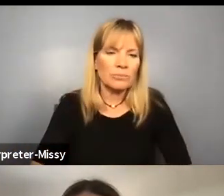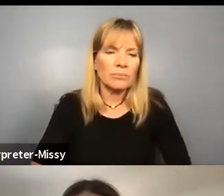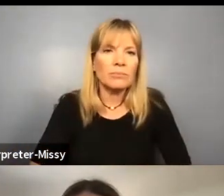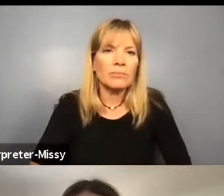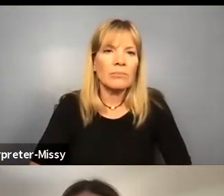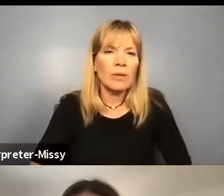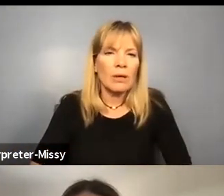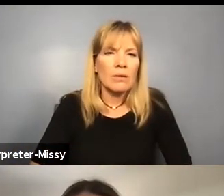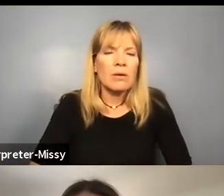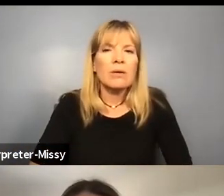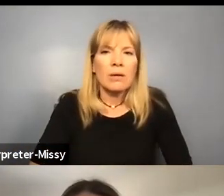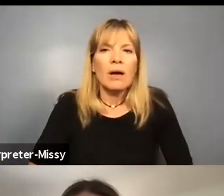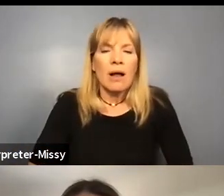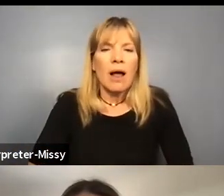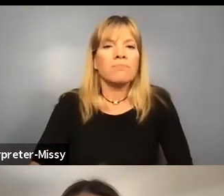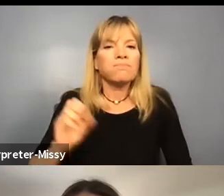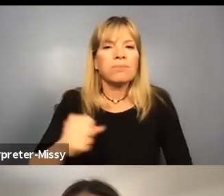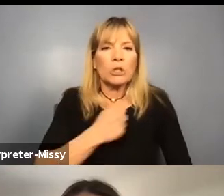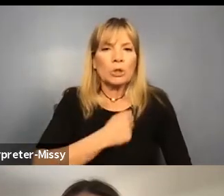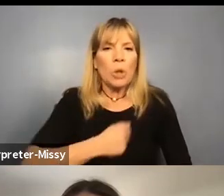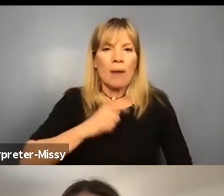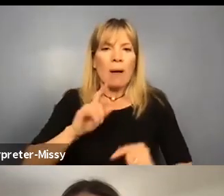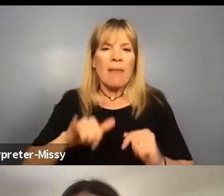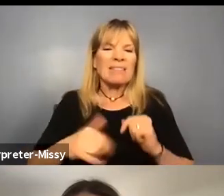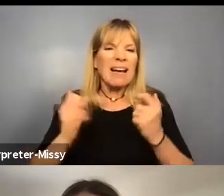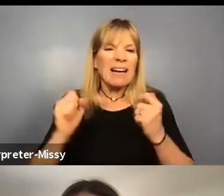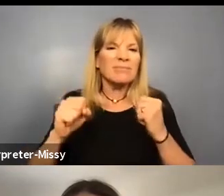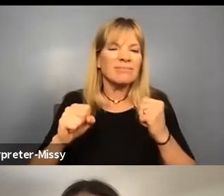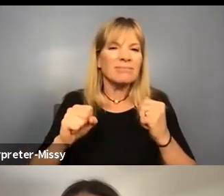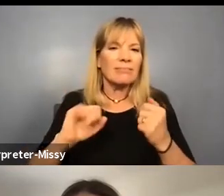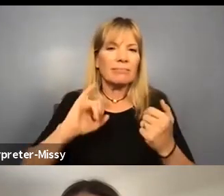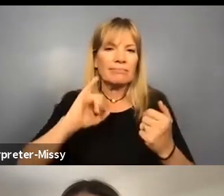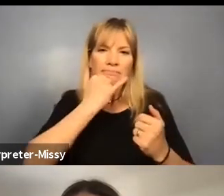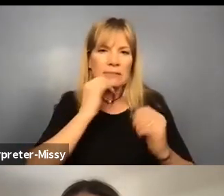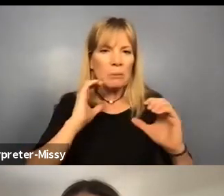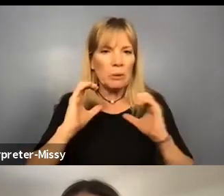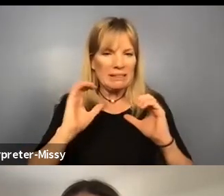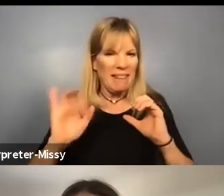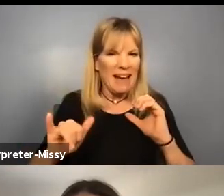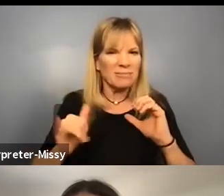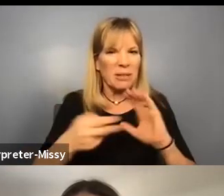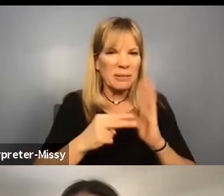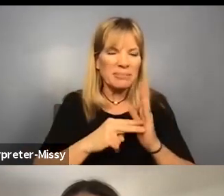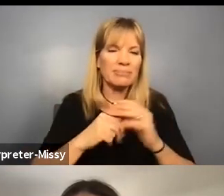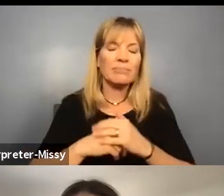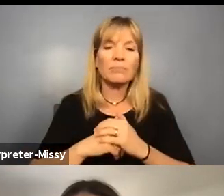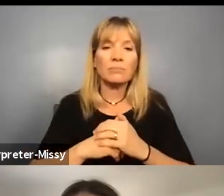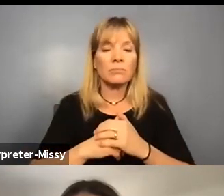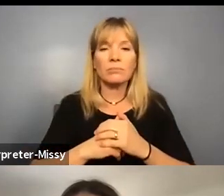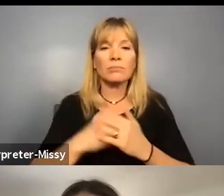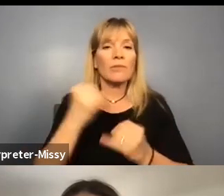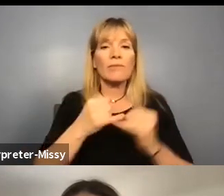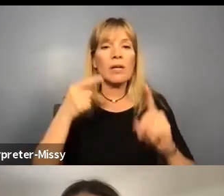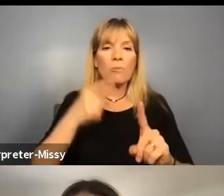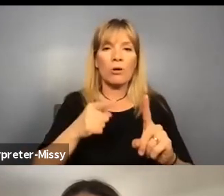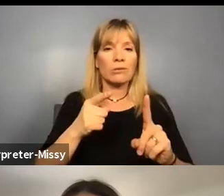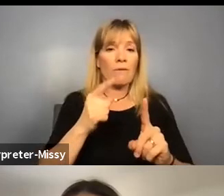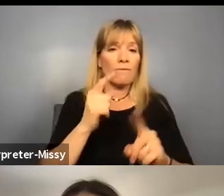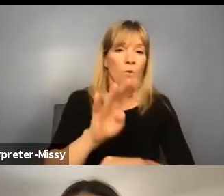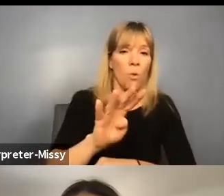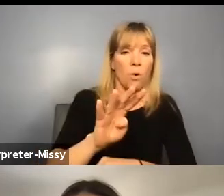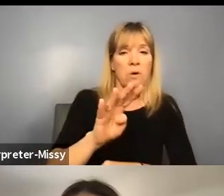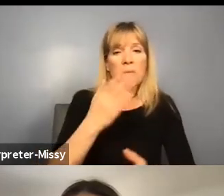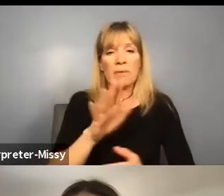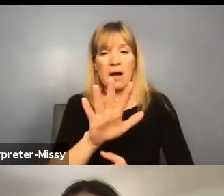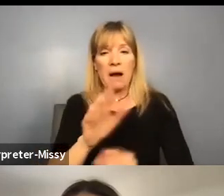Yeah, that's, sorry about the miscommunication. So final point, we have about four or five minutes